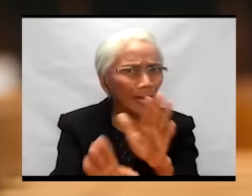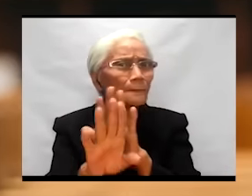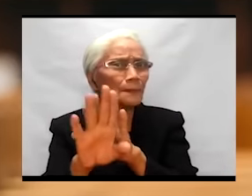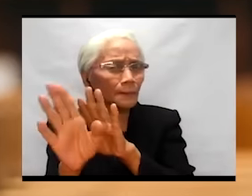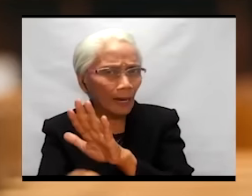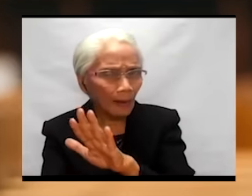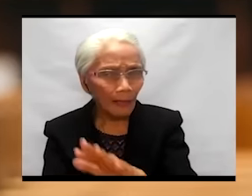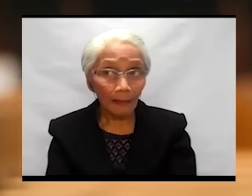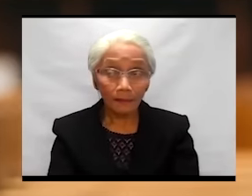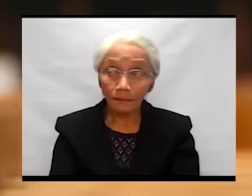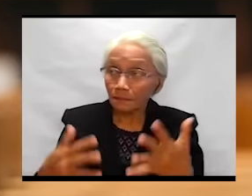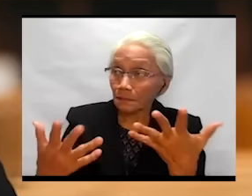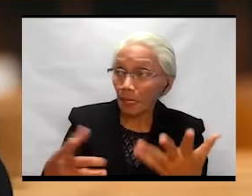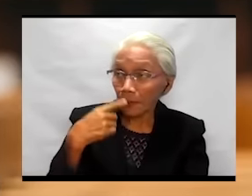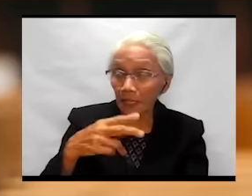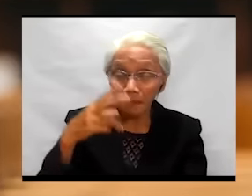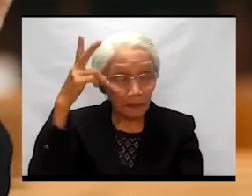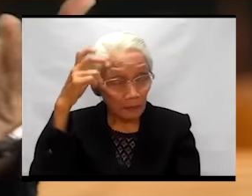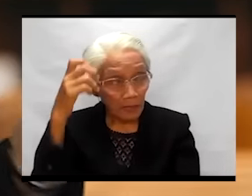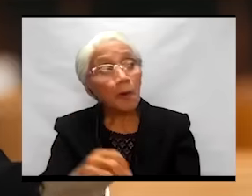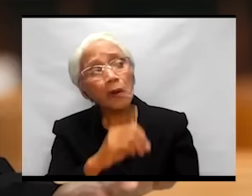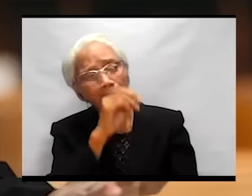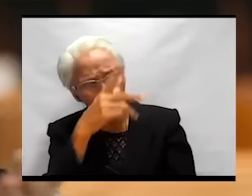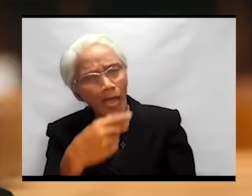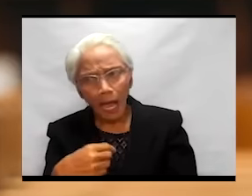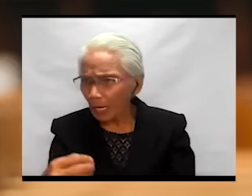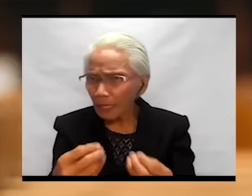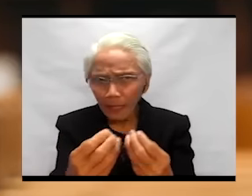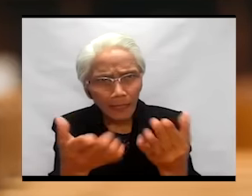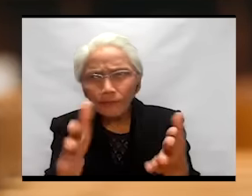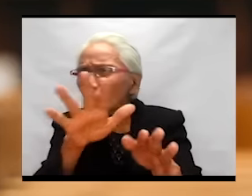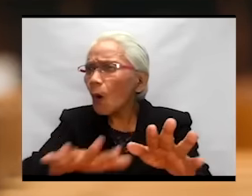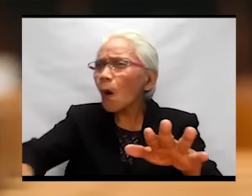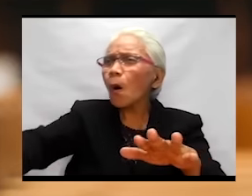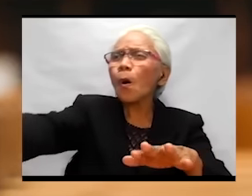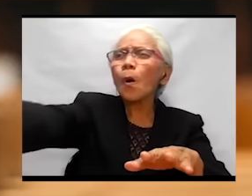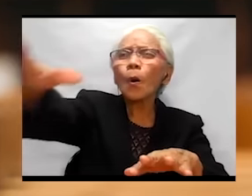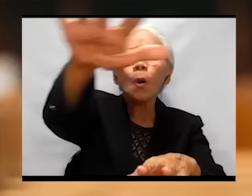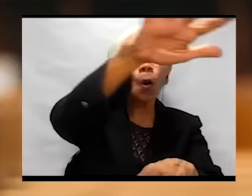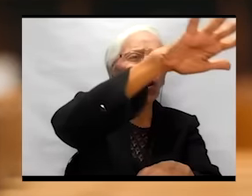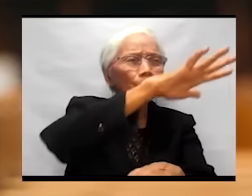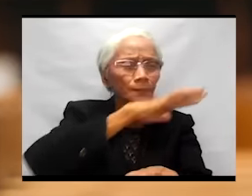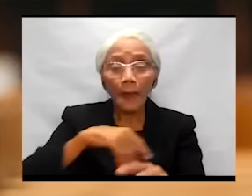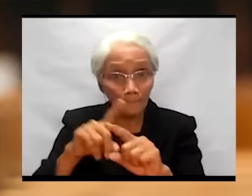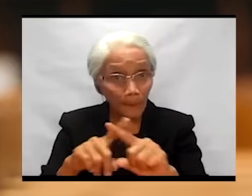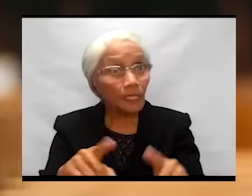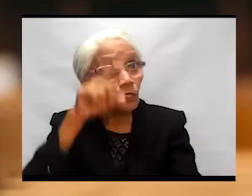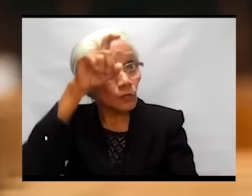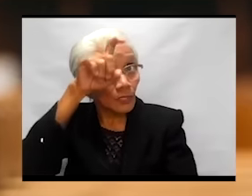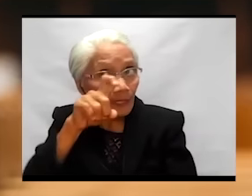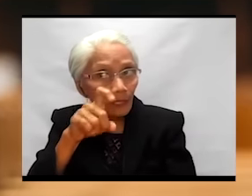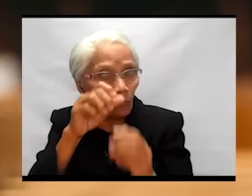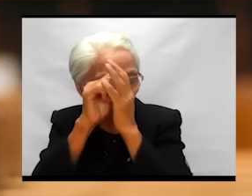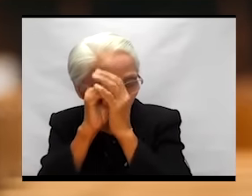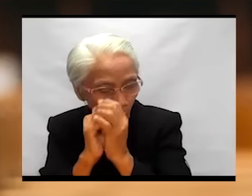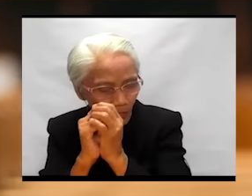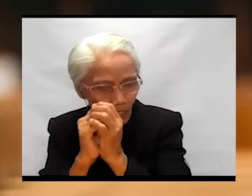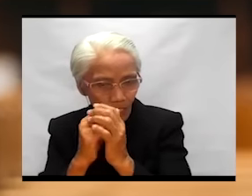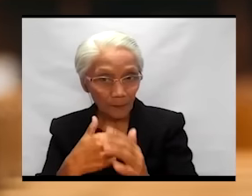Well, the devil said, okay, we'll give you all of these, but you must worship me.